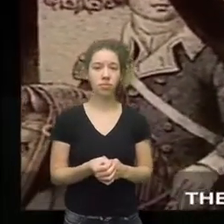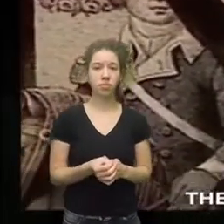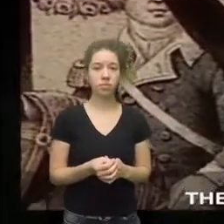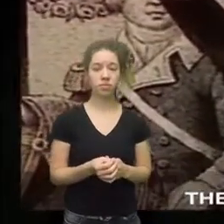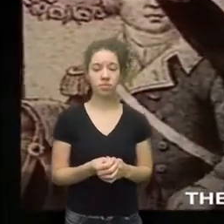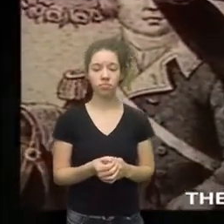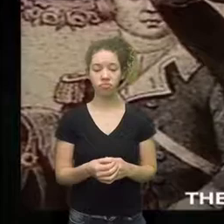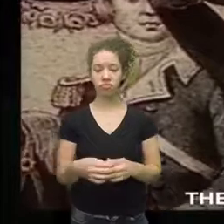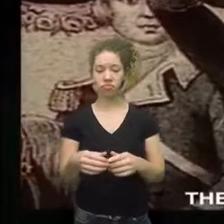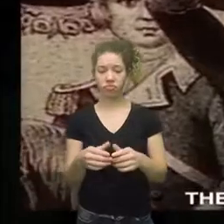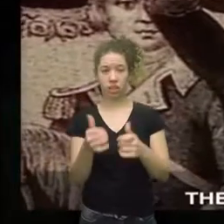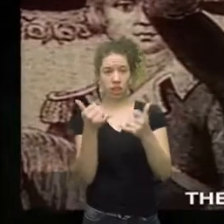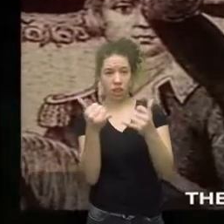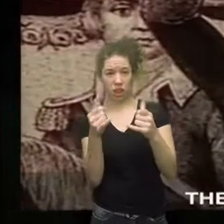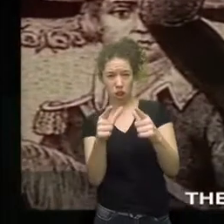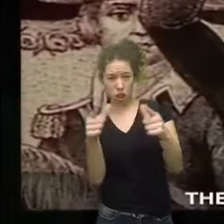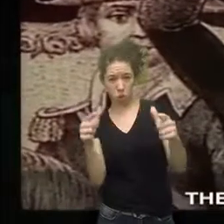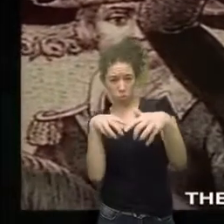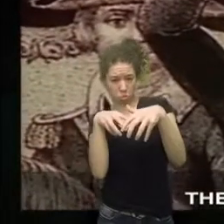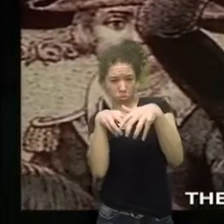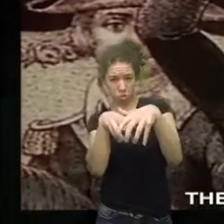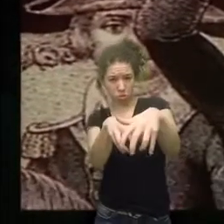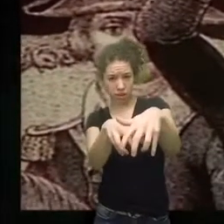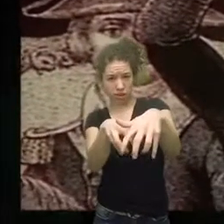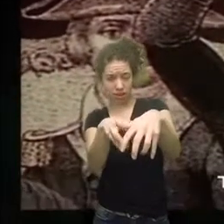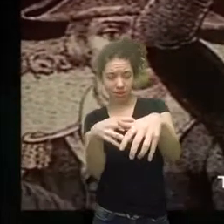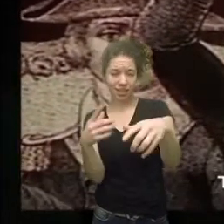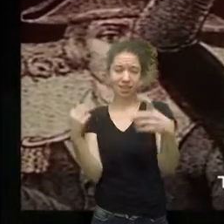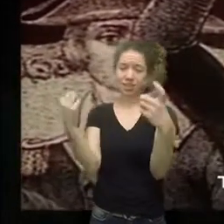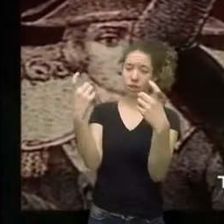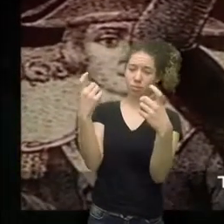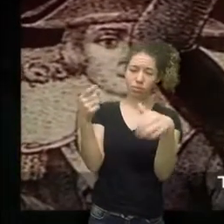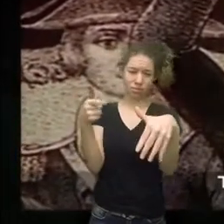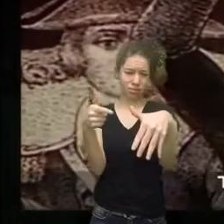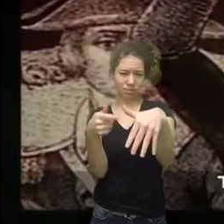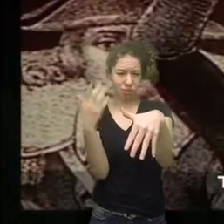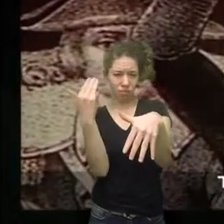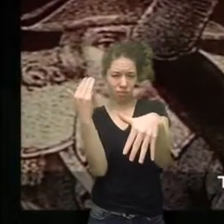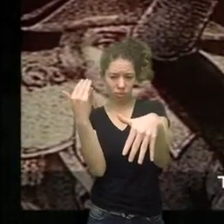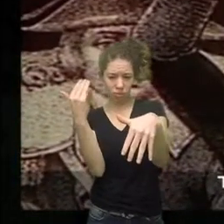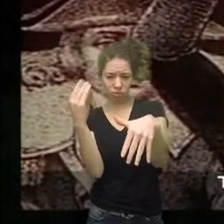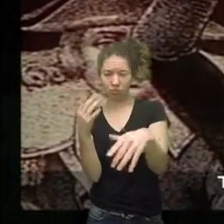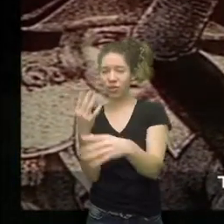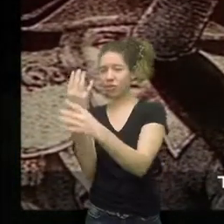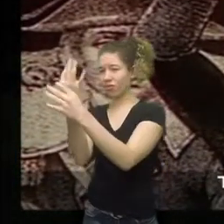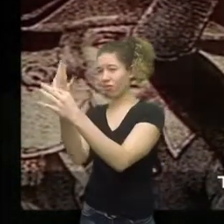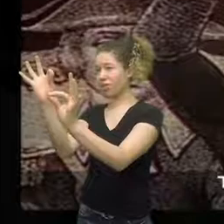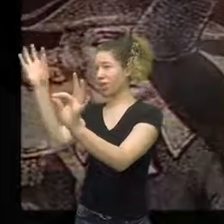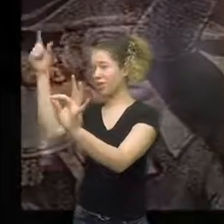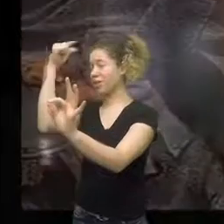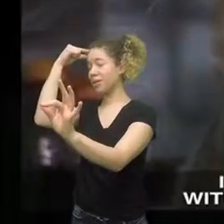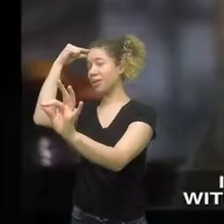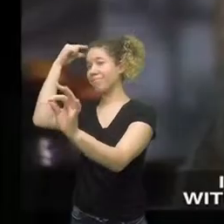There's a huge parade today. to celebrate the birth of a free government.